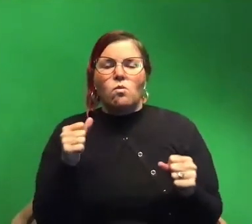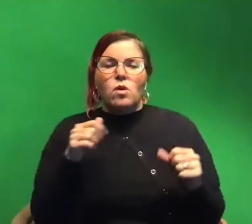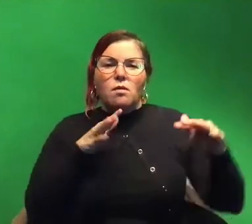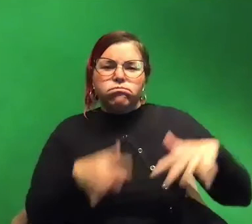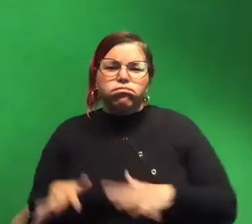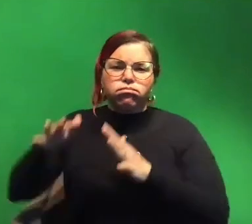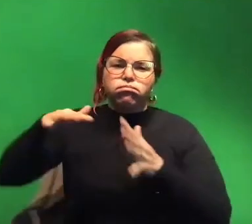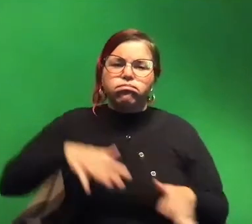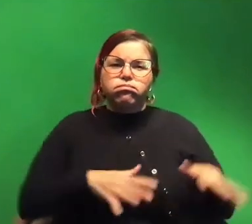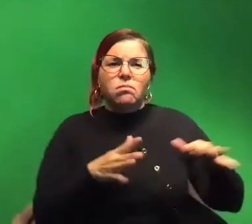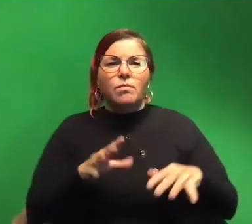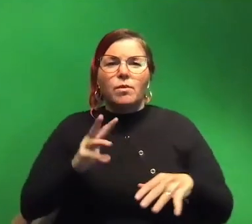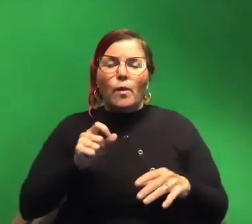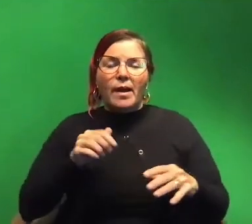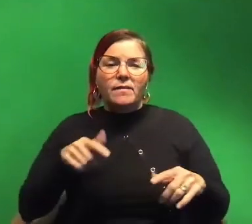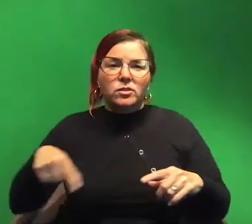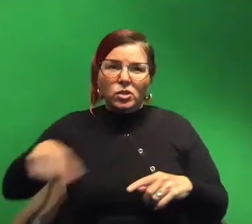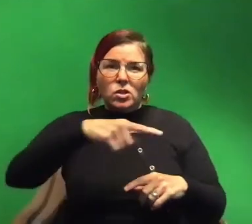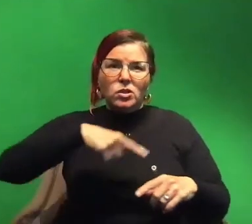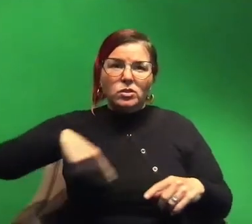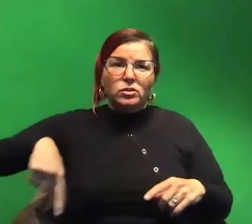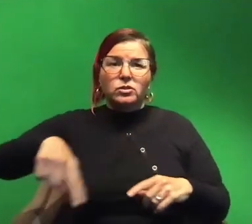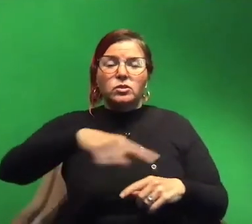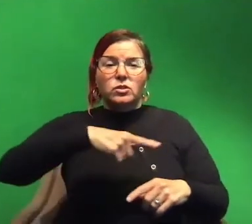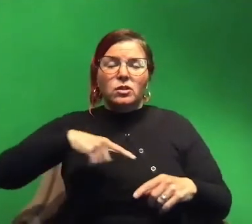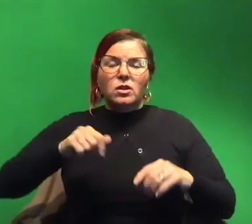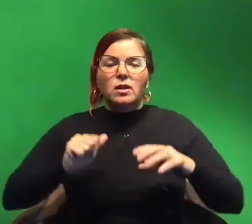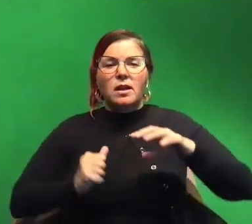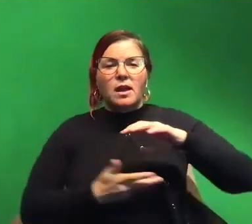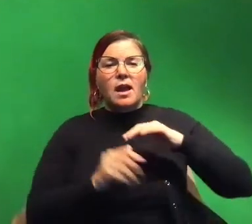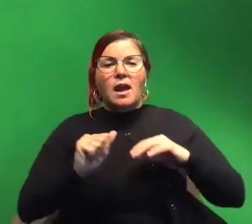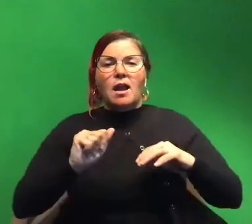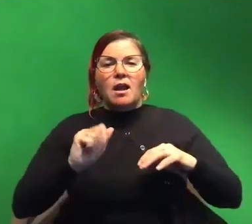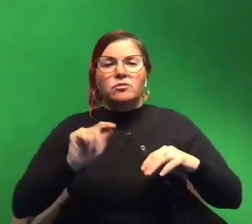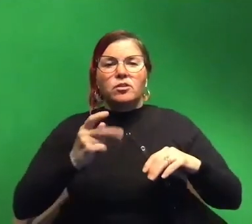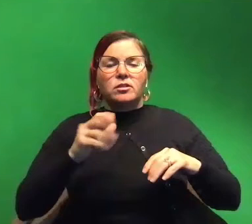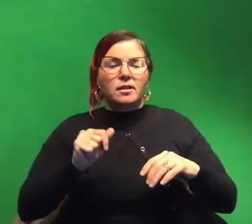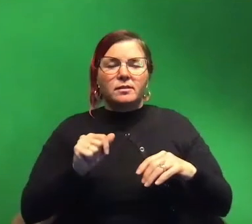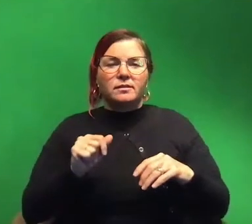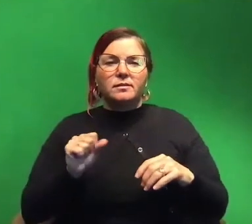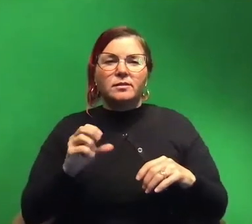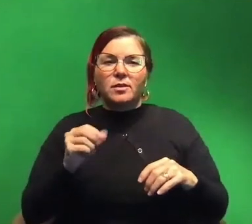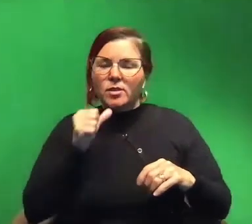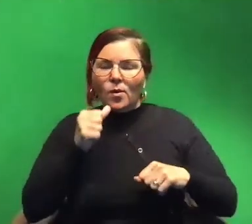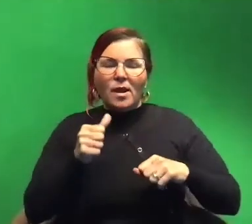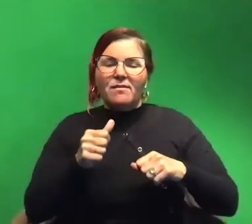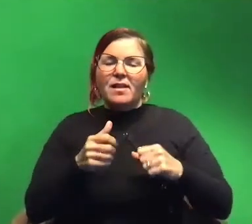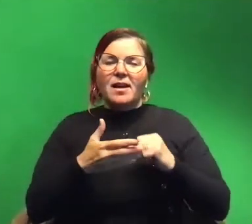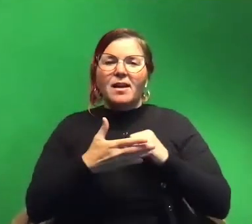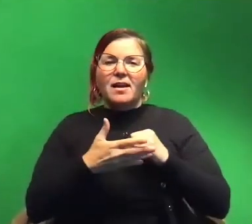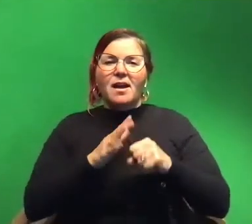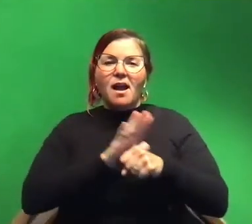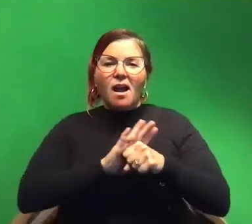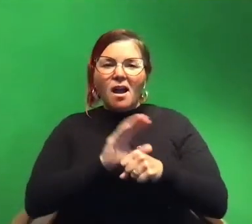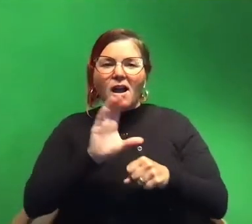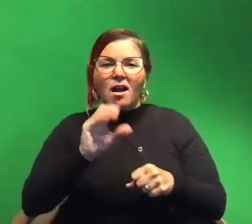waves basically just circle and circle around antarctica and so they don't have a continent to kind of smack into to